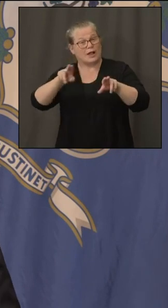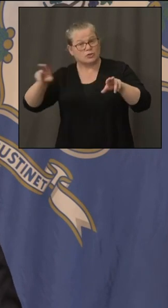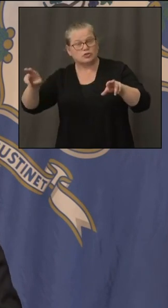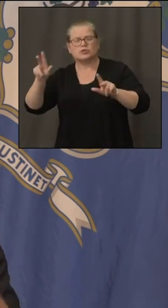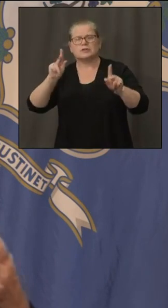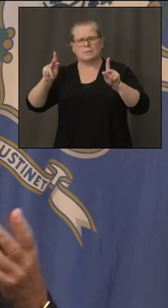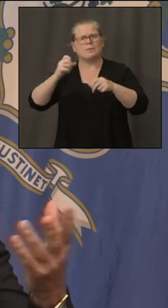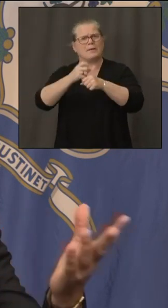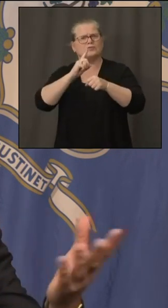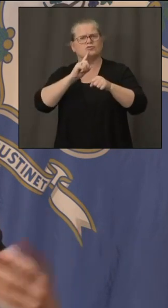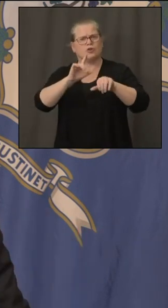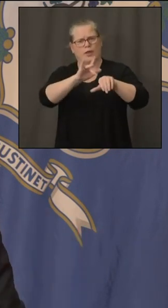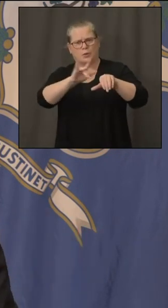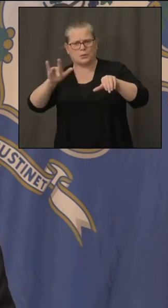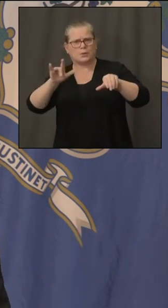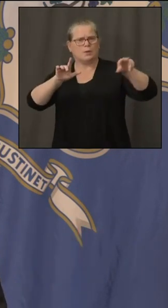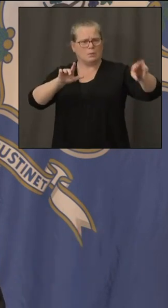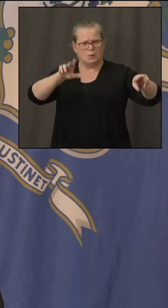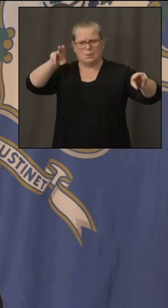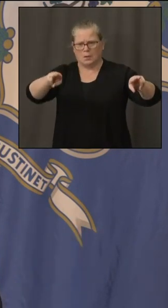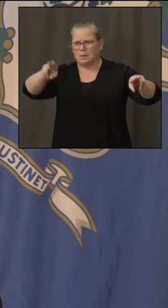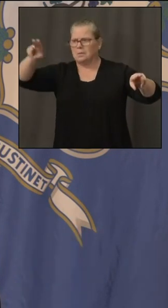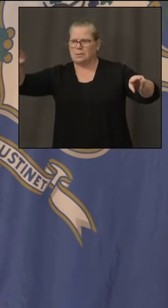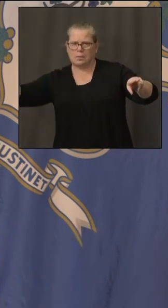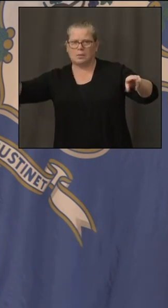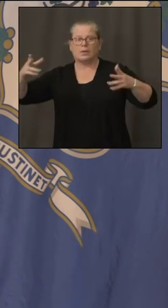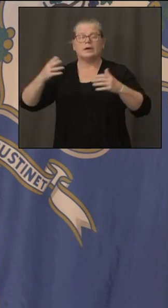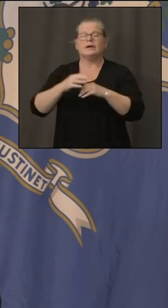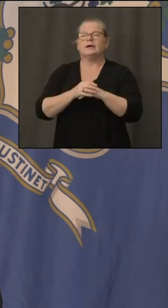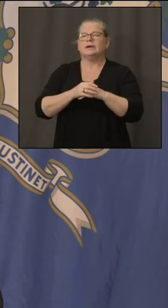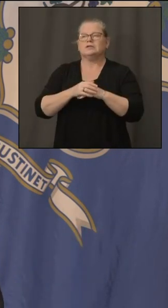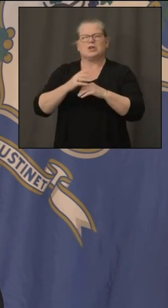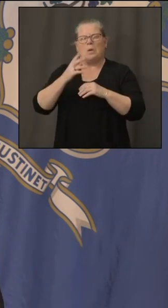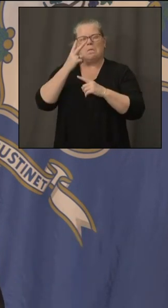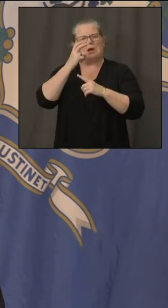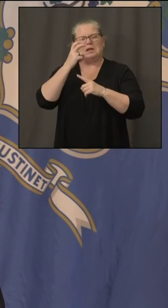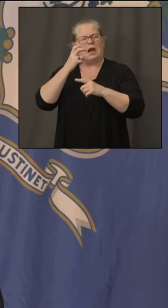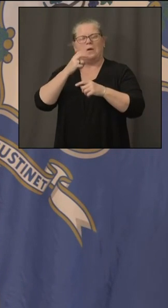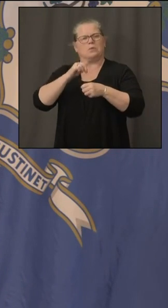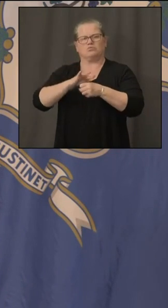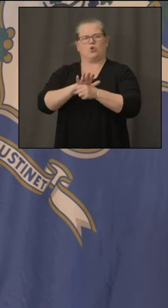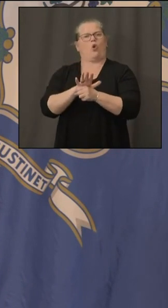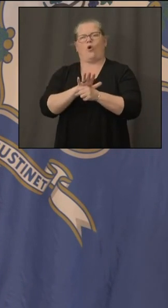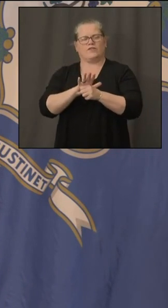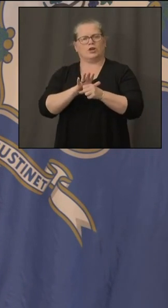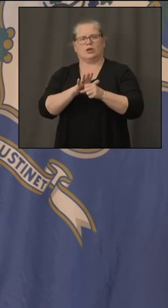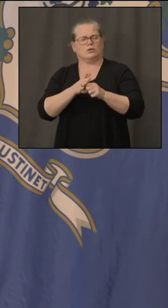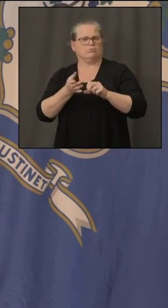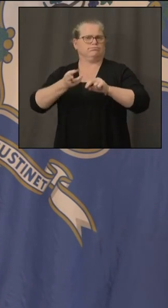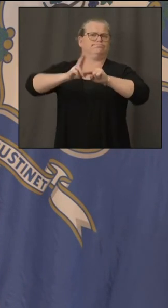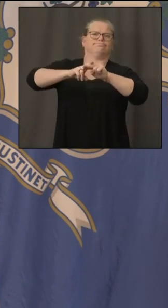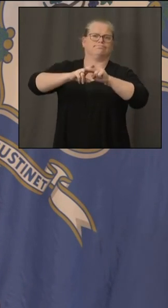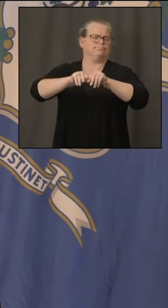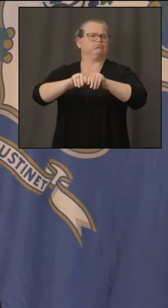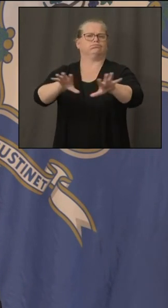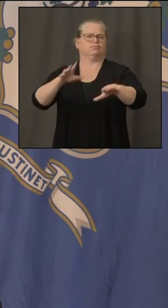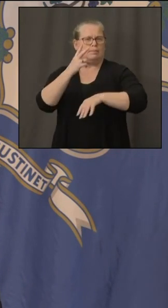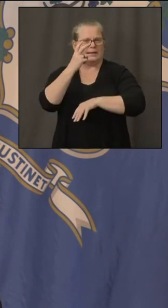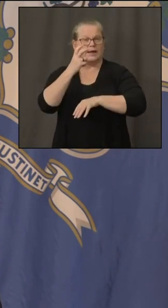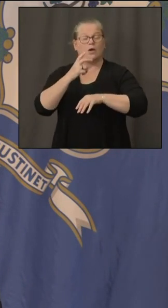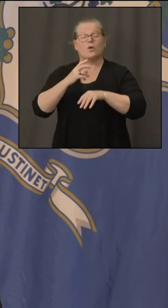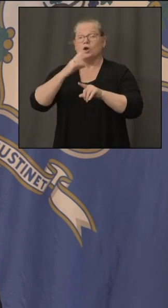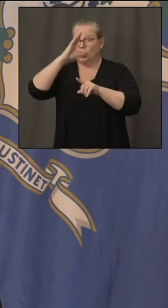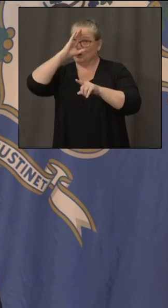as you know i do worry about the fact that some of our neighboring states see a flare-up that could cross the border pretty fast and